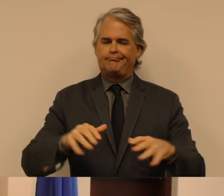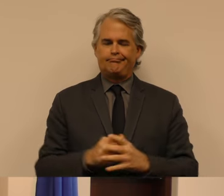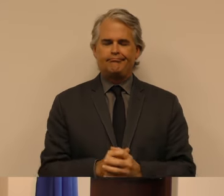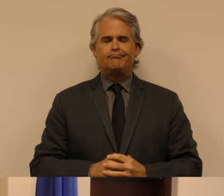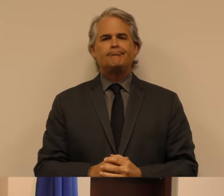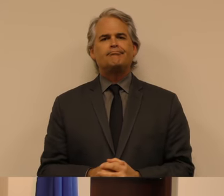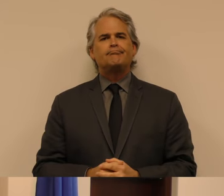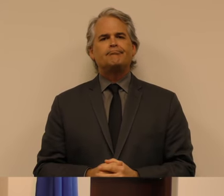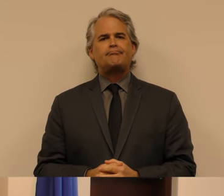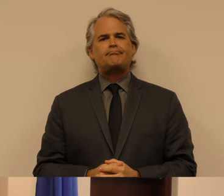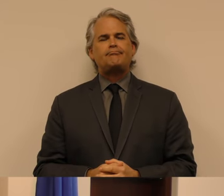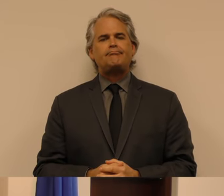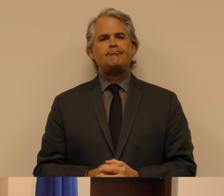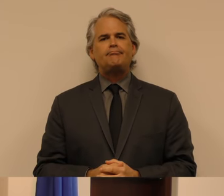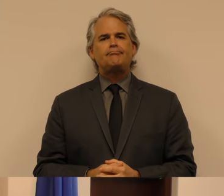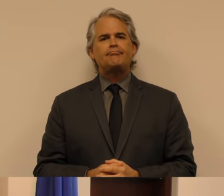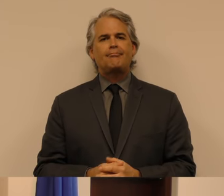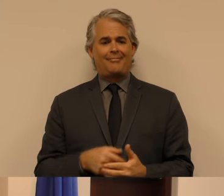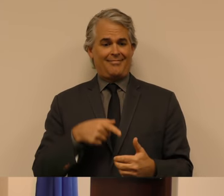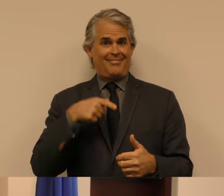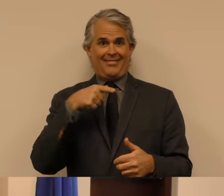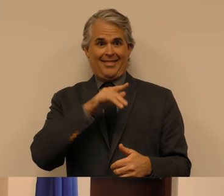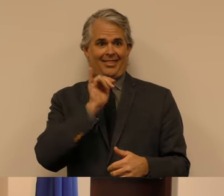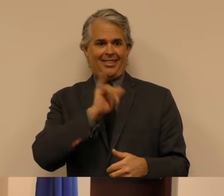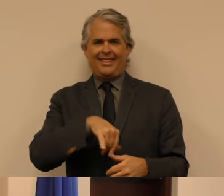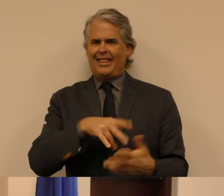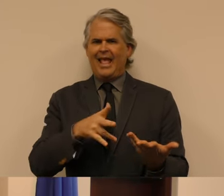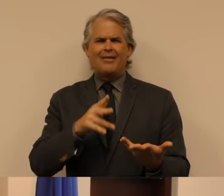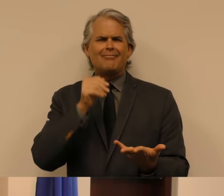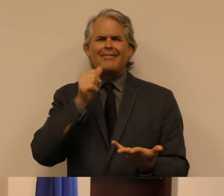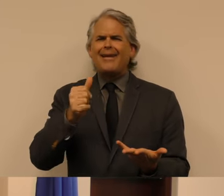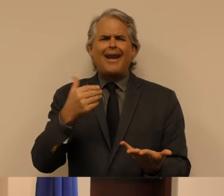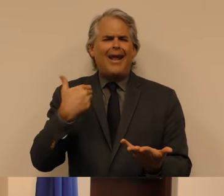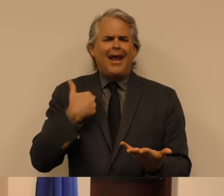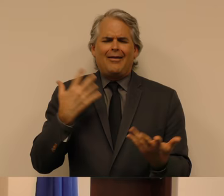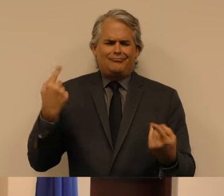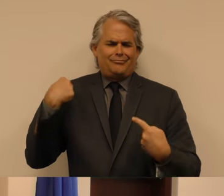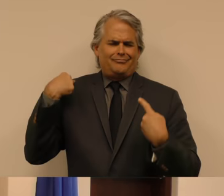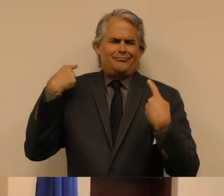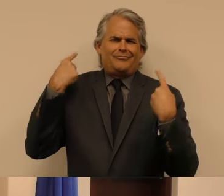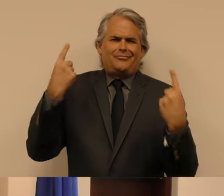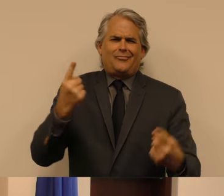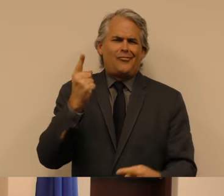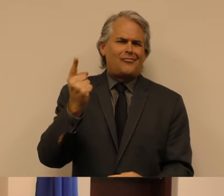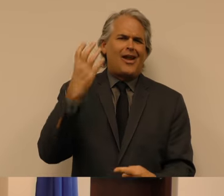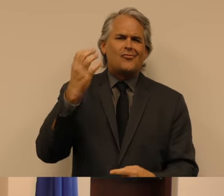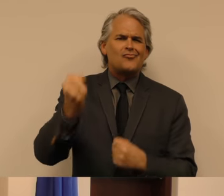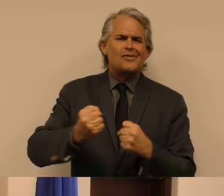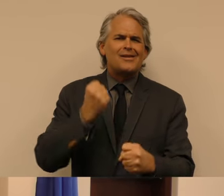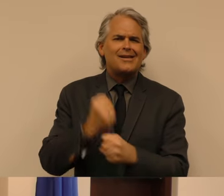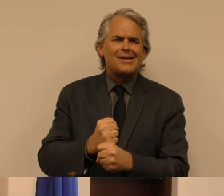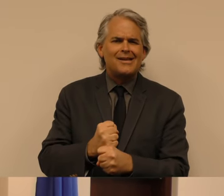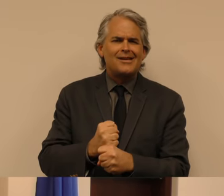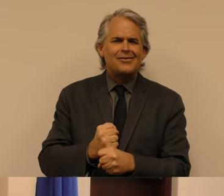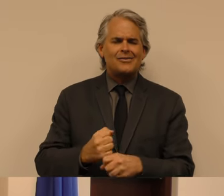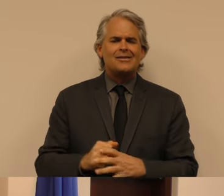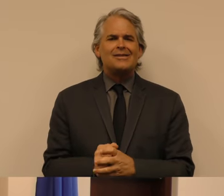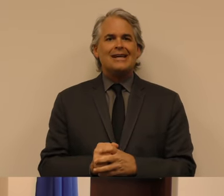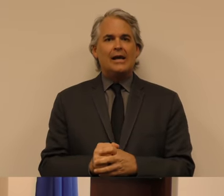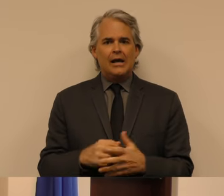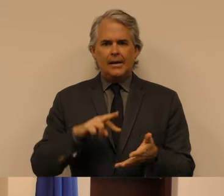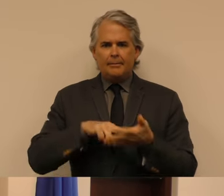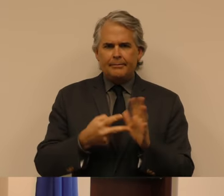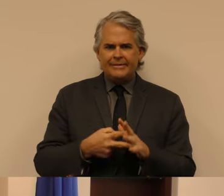pandemic, something that we haven't experienced in over a hundred years. It left us with incredibly difficult